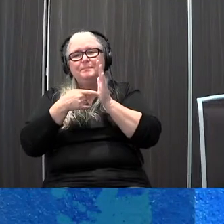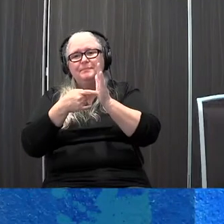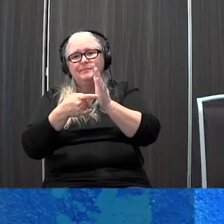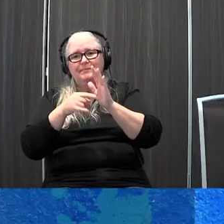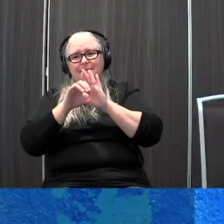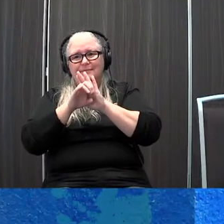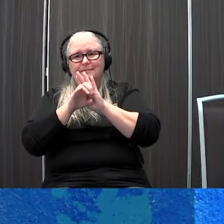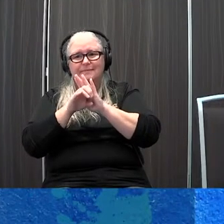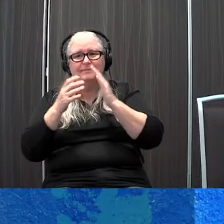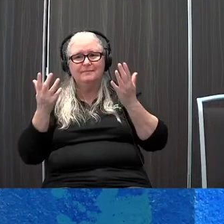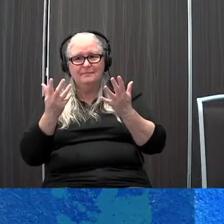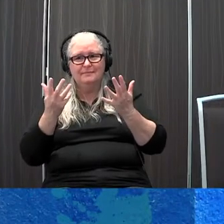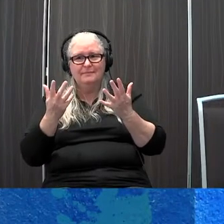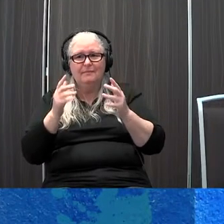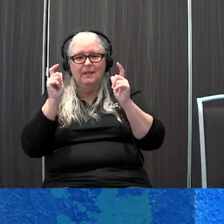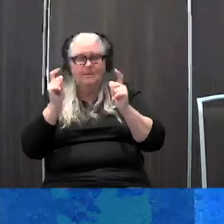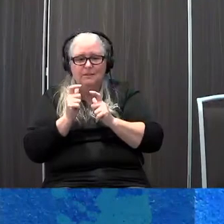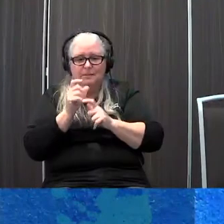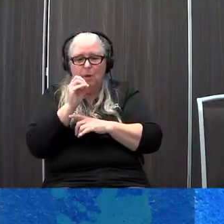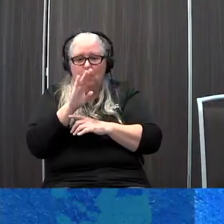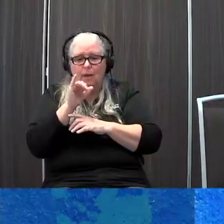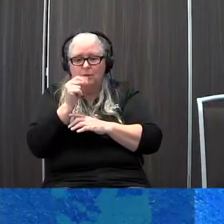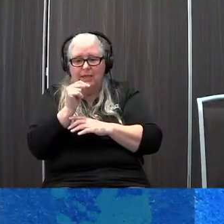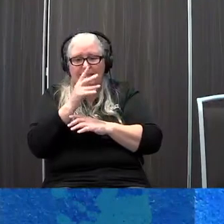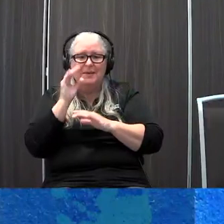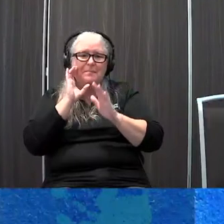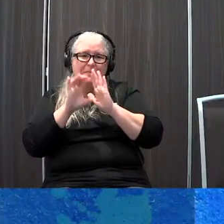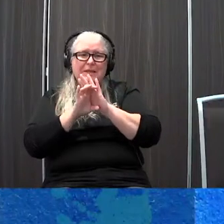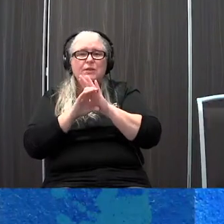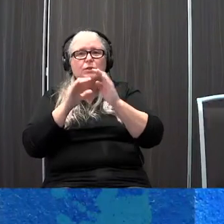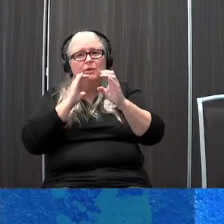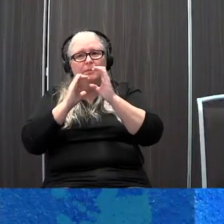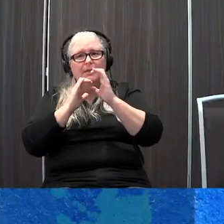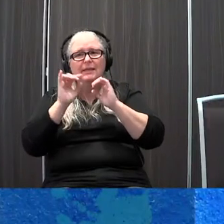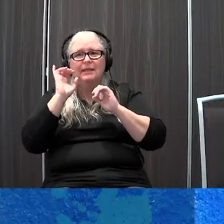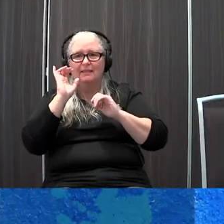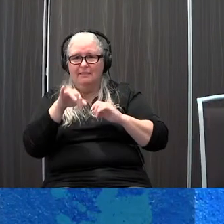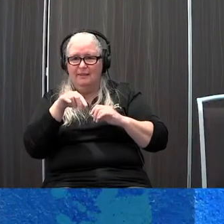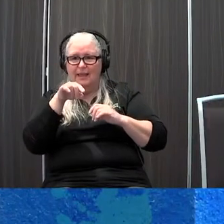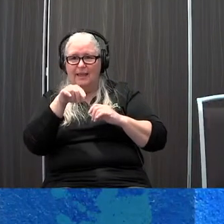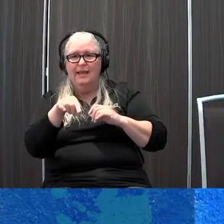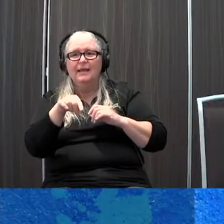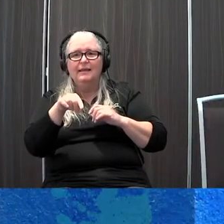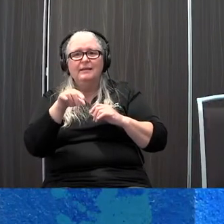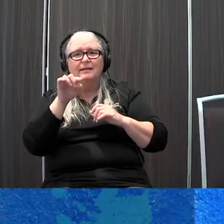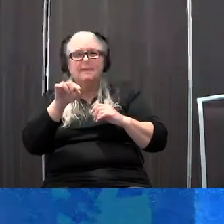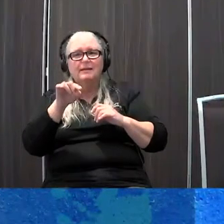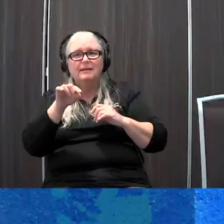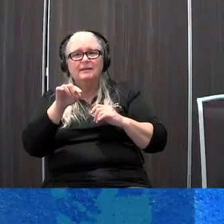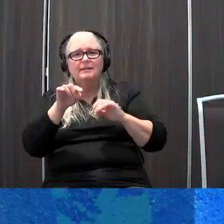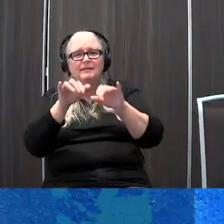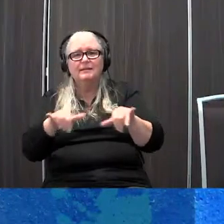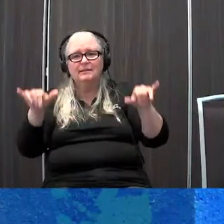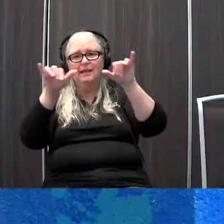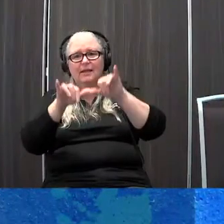of small object and picture communication the stacks is a standardized tactile augmentative